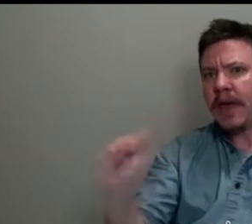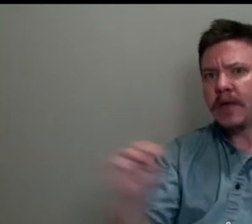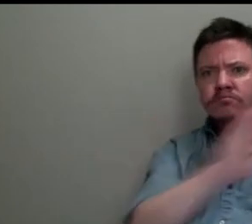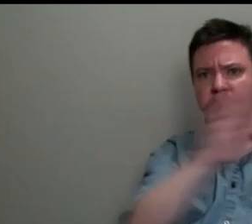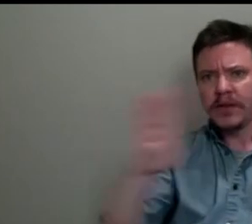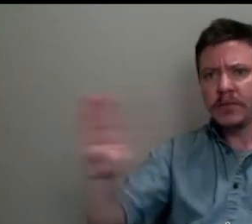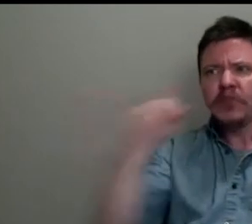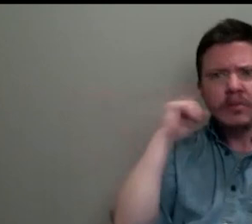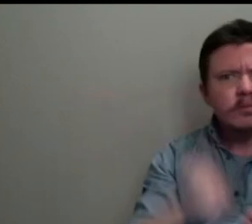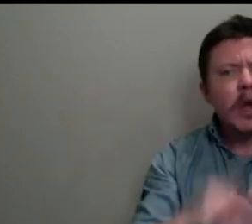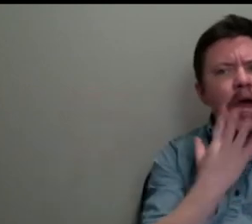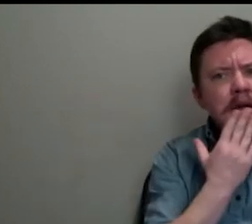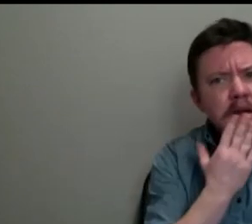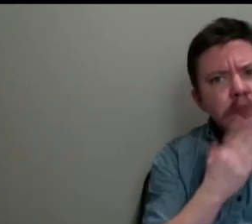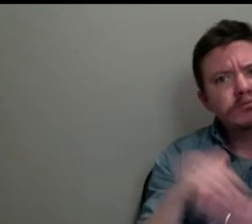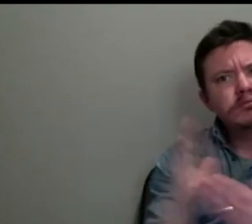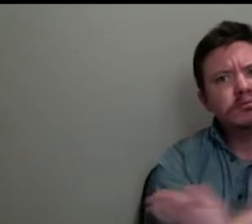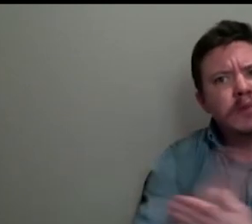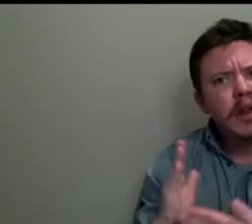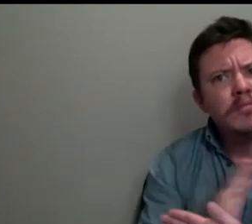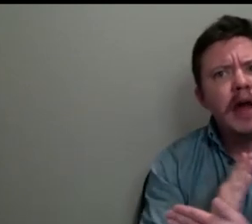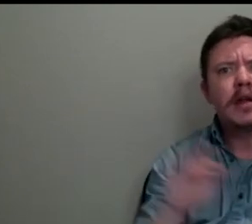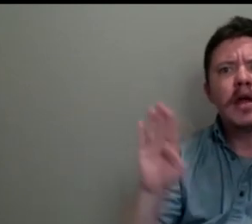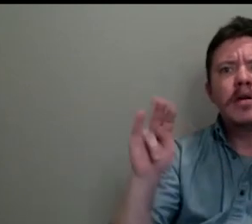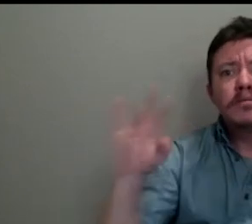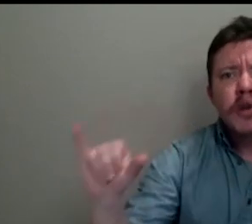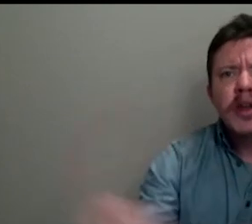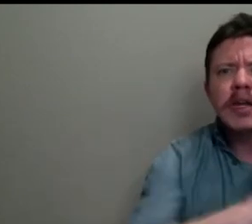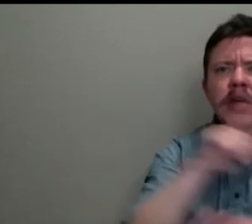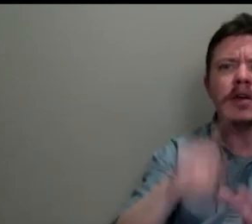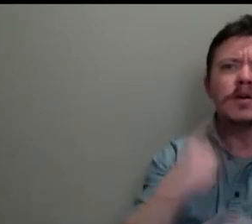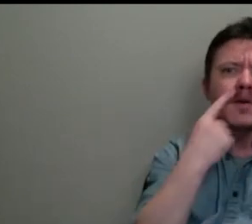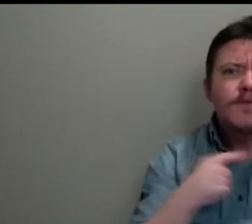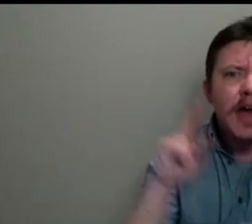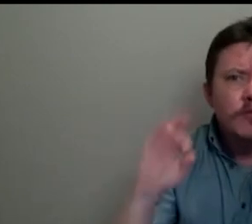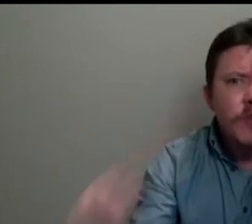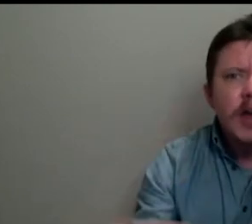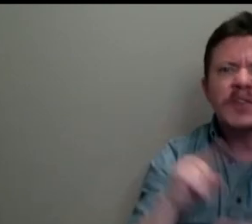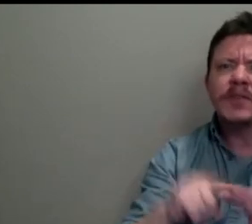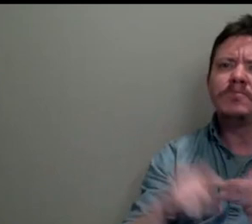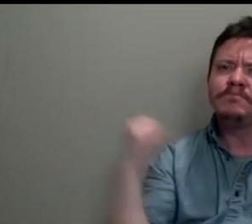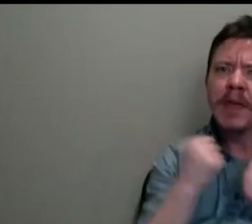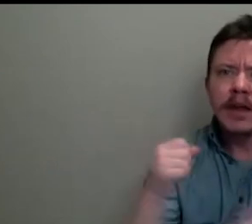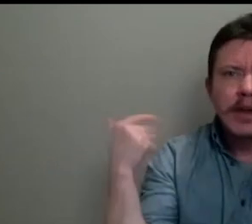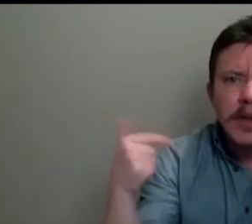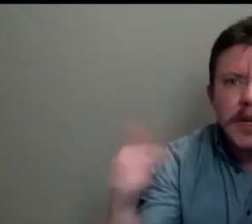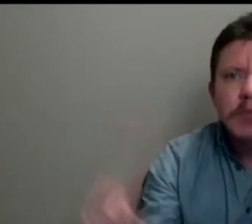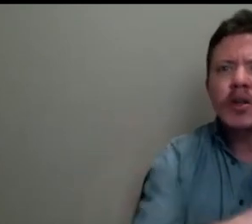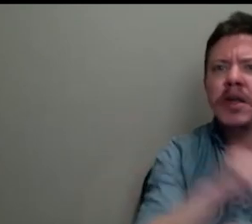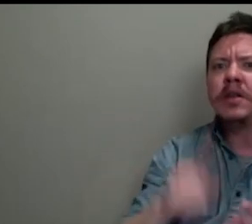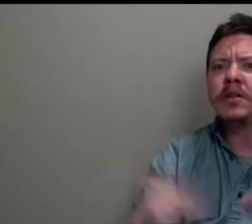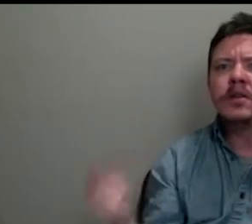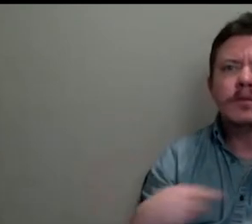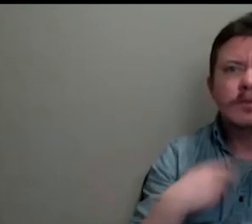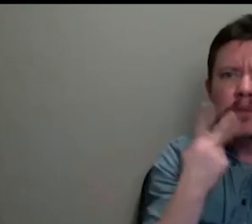of many of the paintings and prints. There's burgundy and rusty red and deep greens and peaches and pinks. And